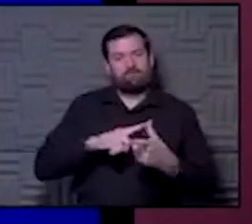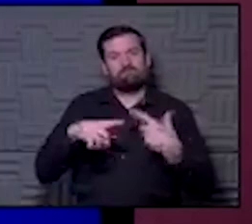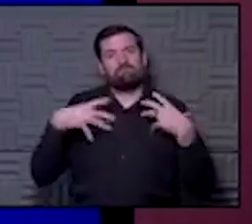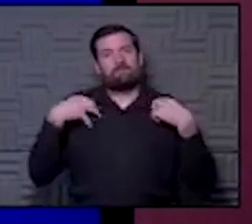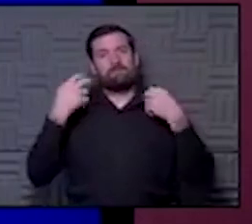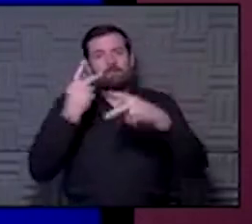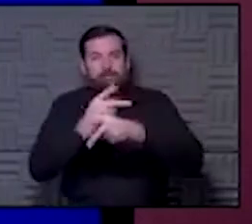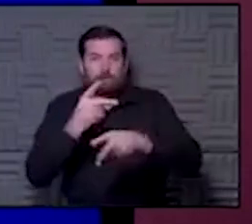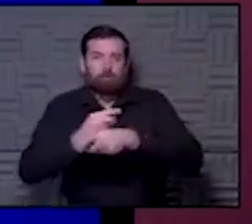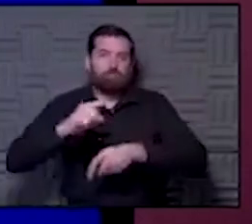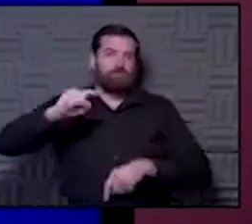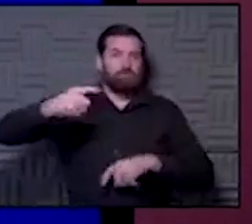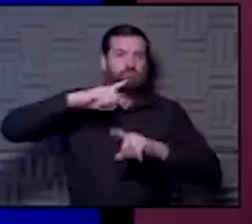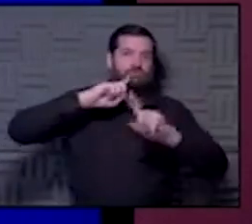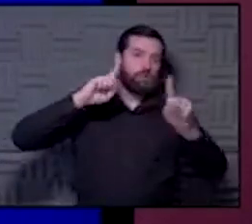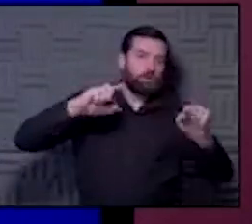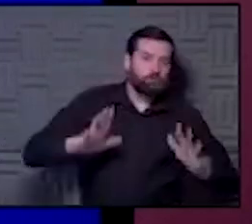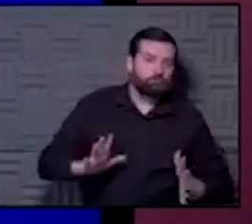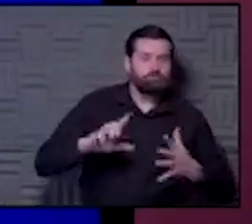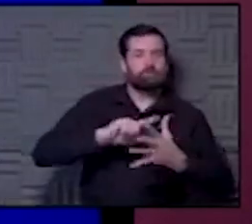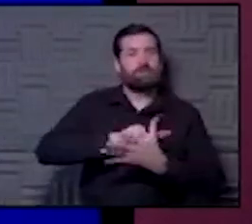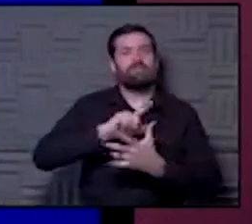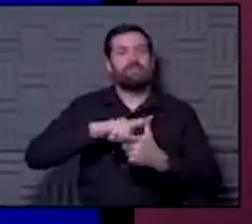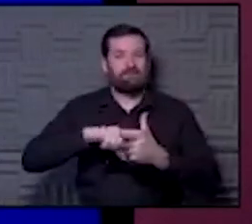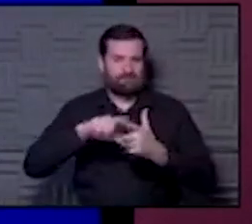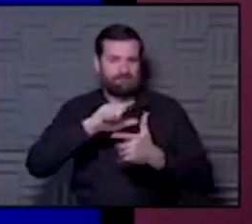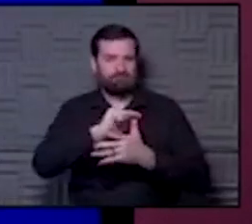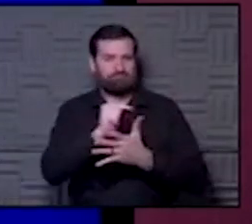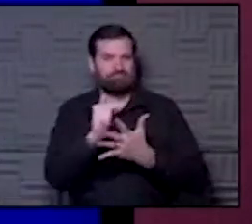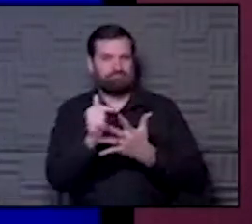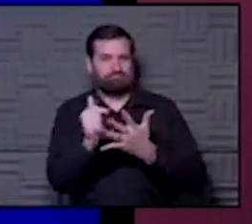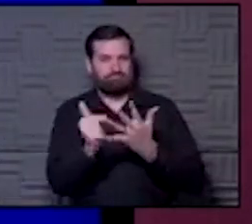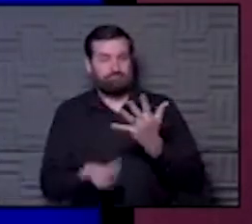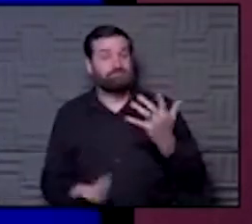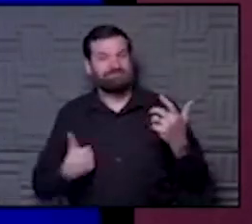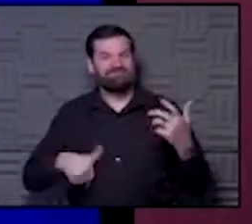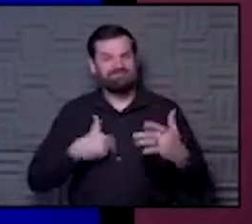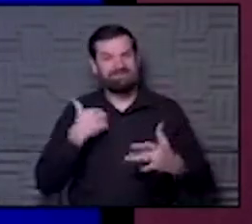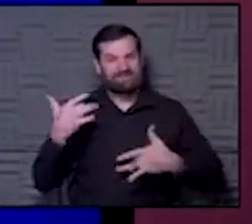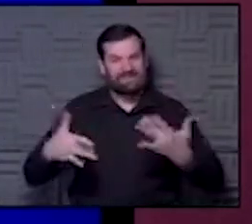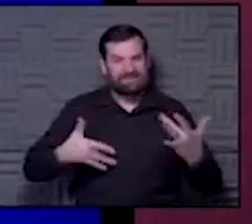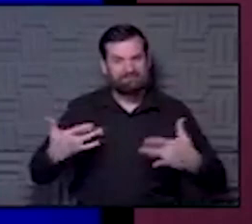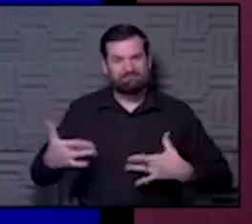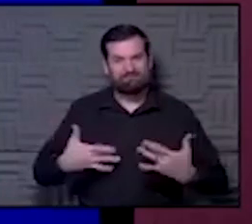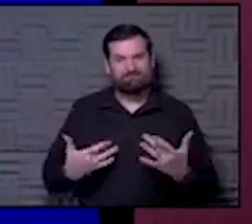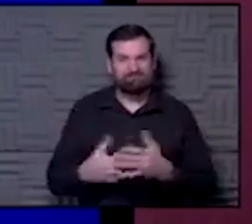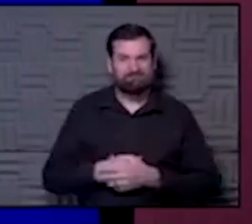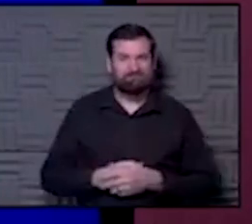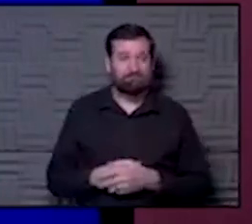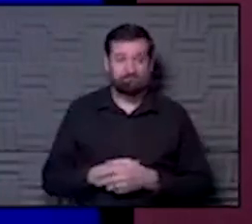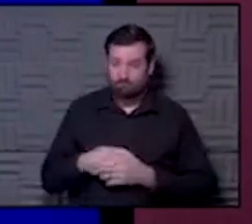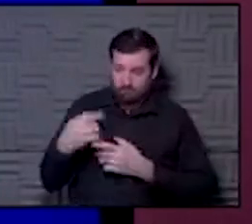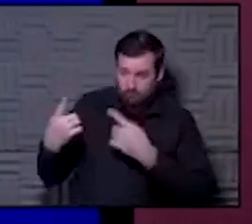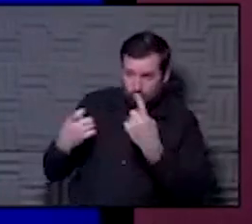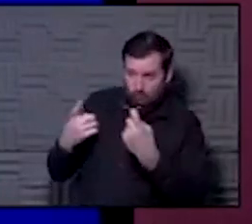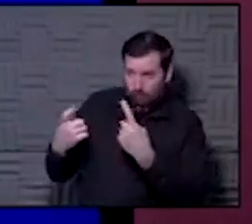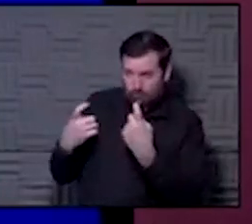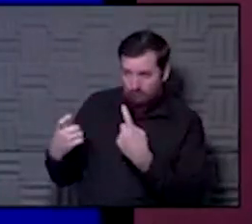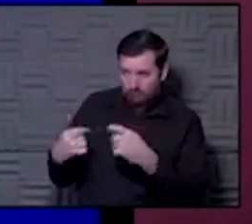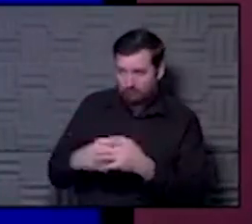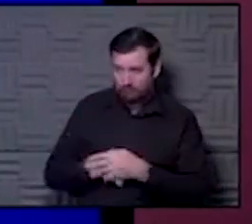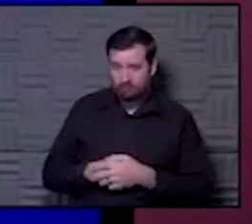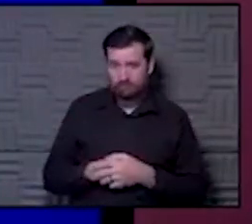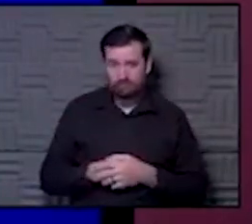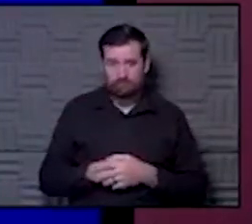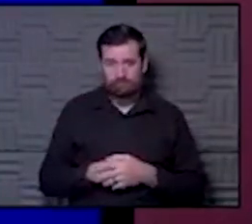and first responders before we move down the list and things. So I think we're excited about that opportunity. Questions? Other questions out